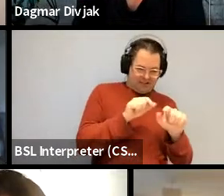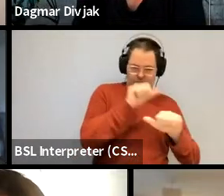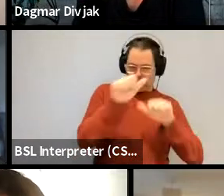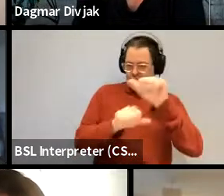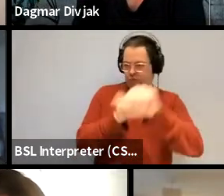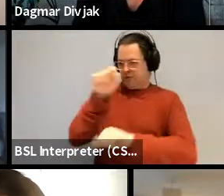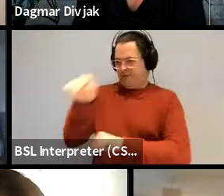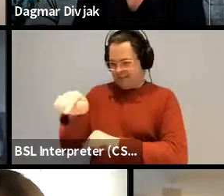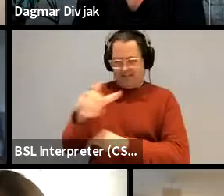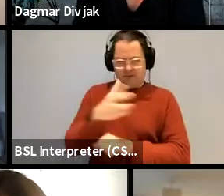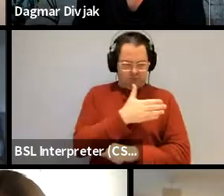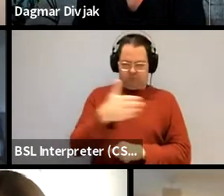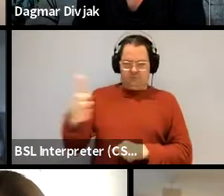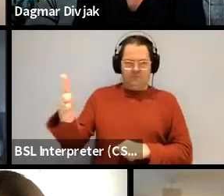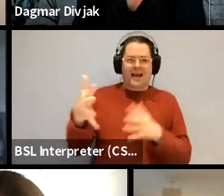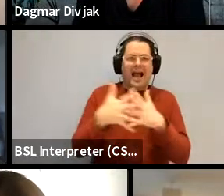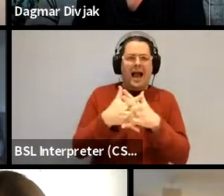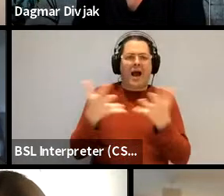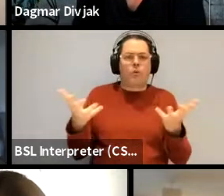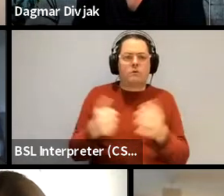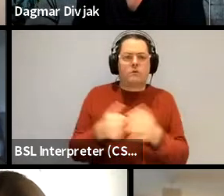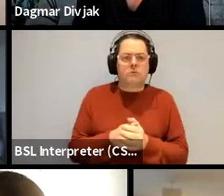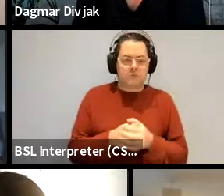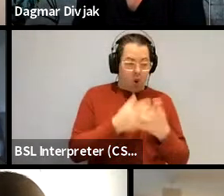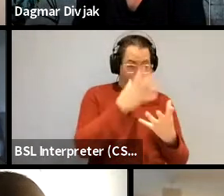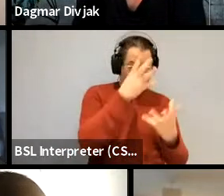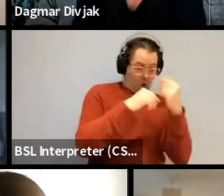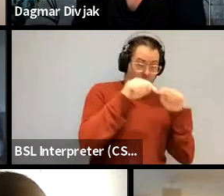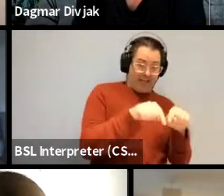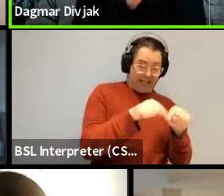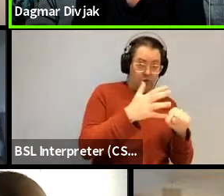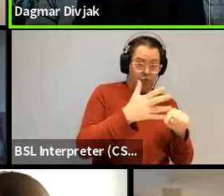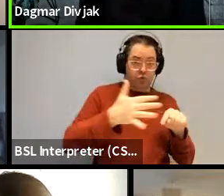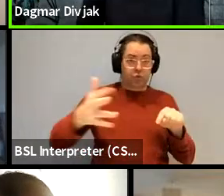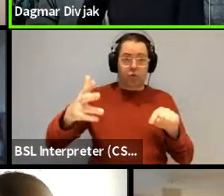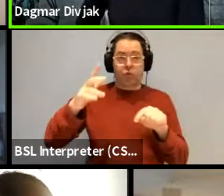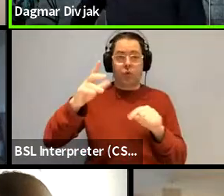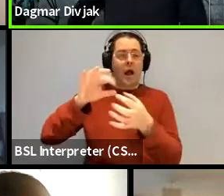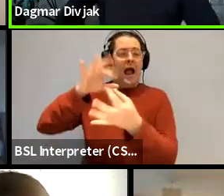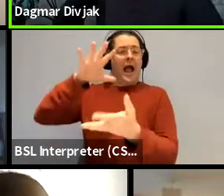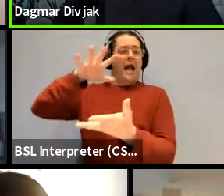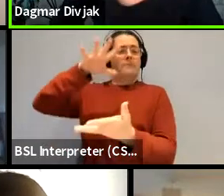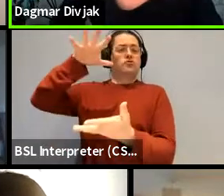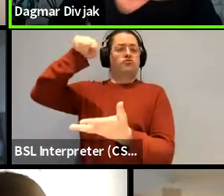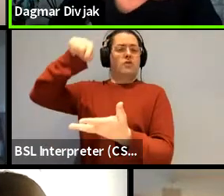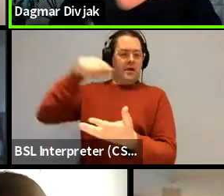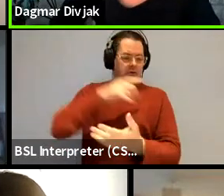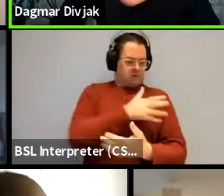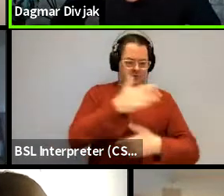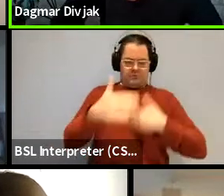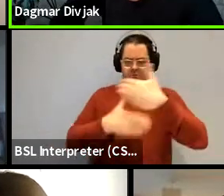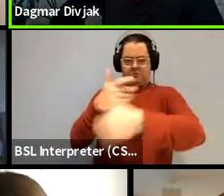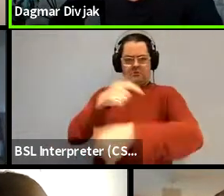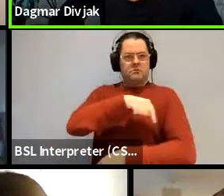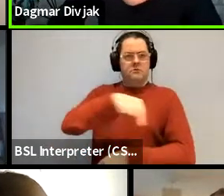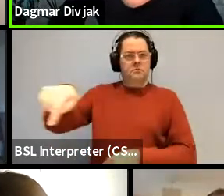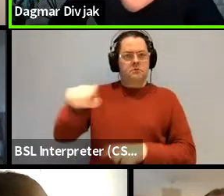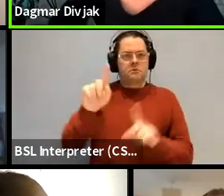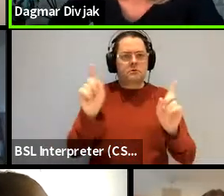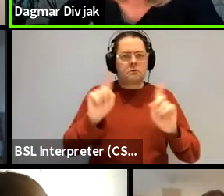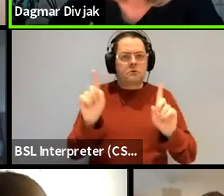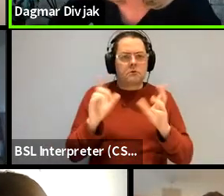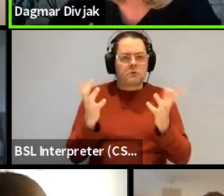from the learning to the abstraction that's a very good question david um